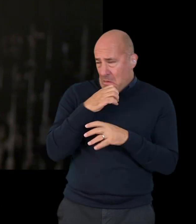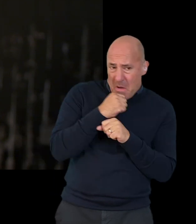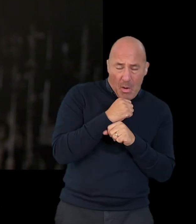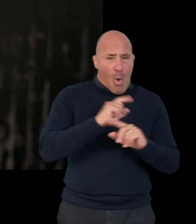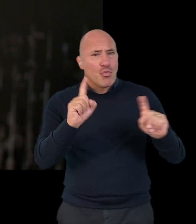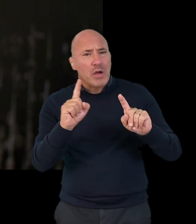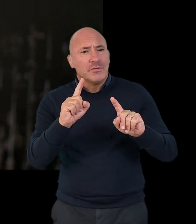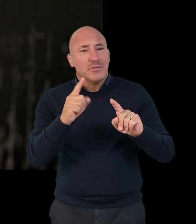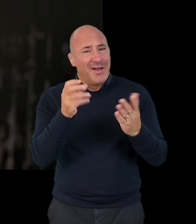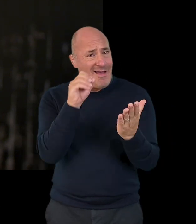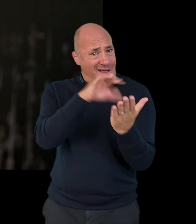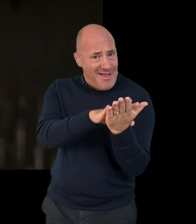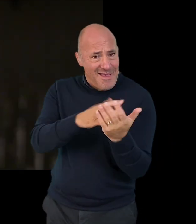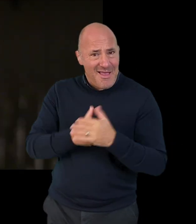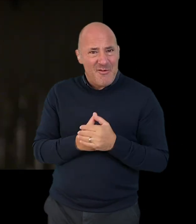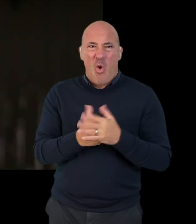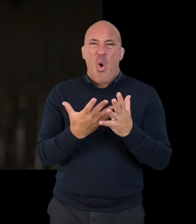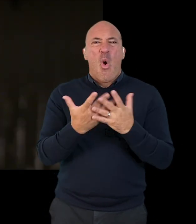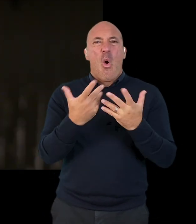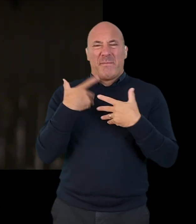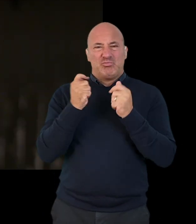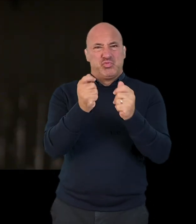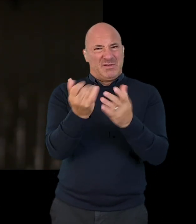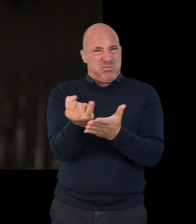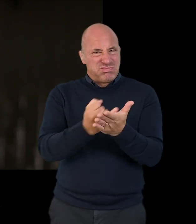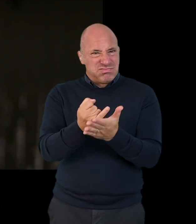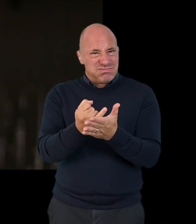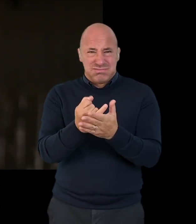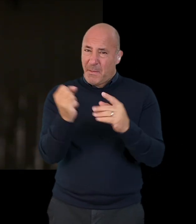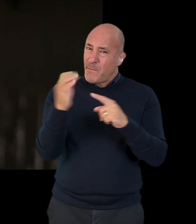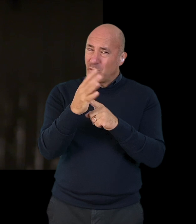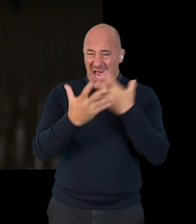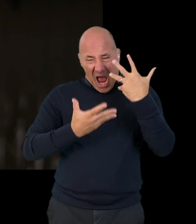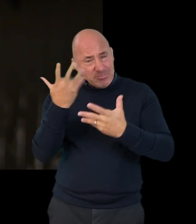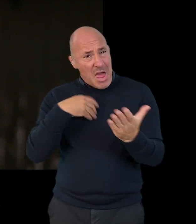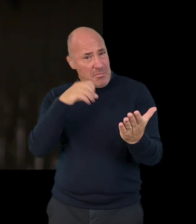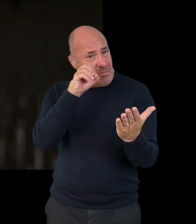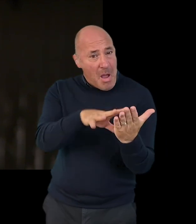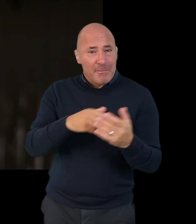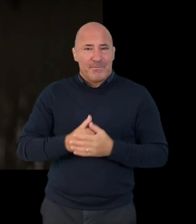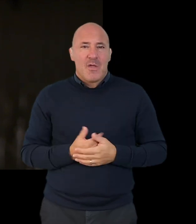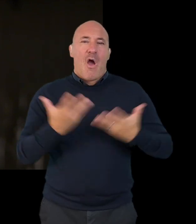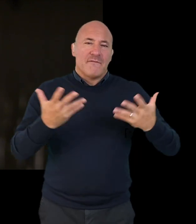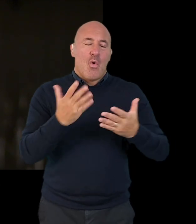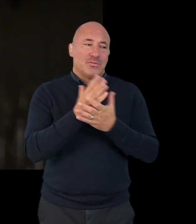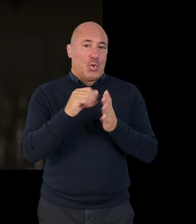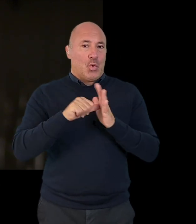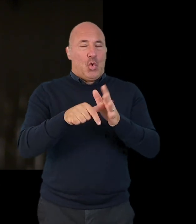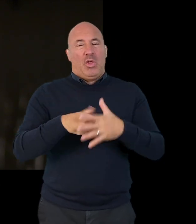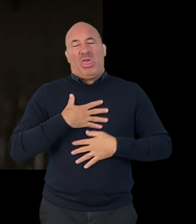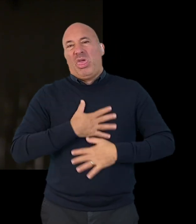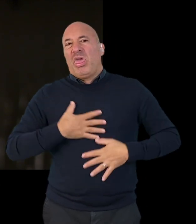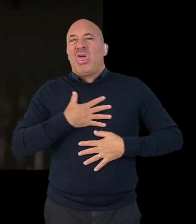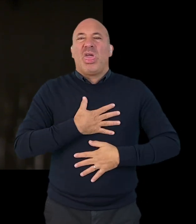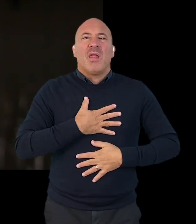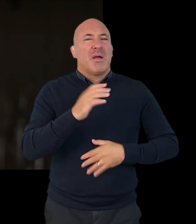orientation all the time? If you've been mistreated in any way it is important to describe this and to give details. Obviously it may